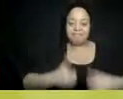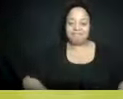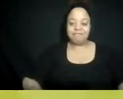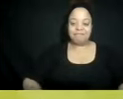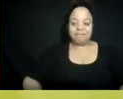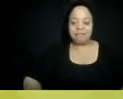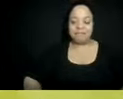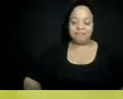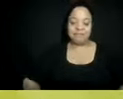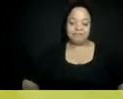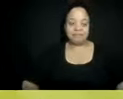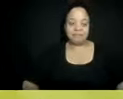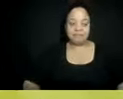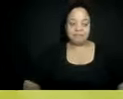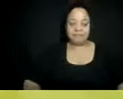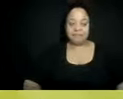Wonderful.